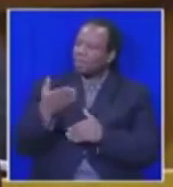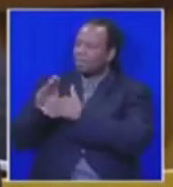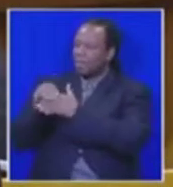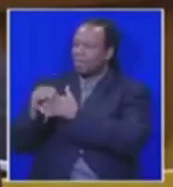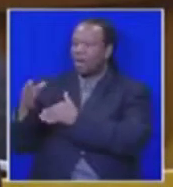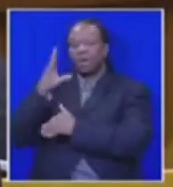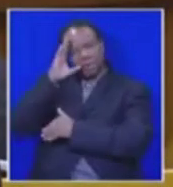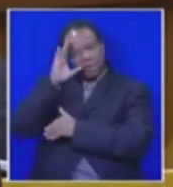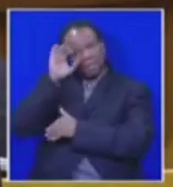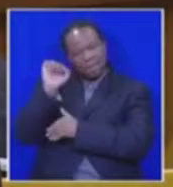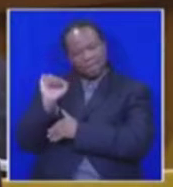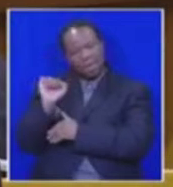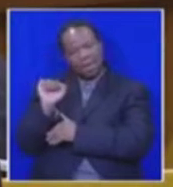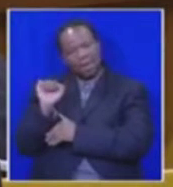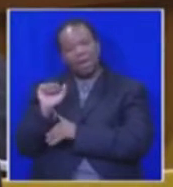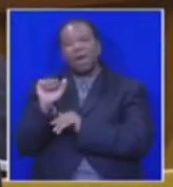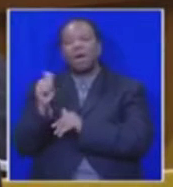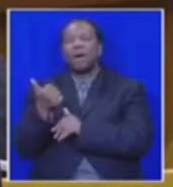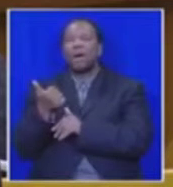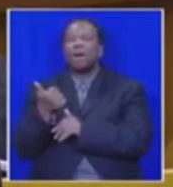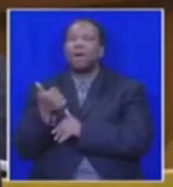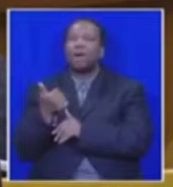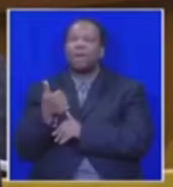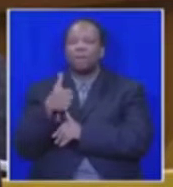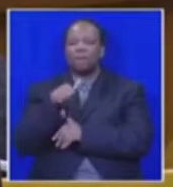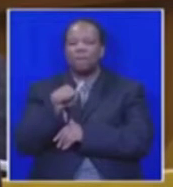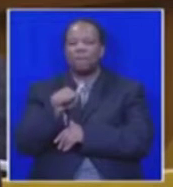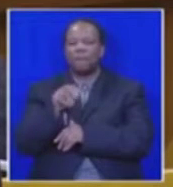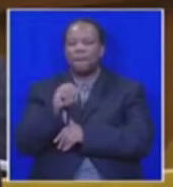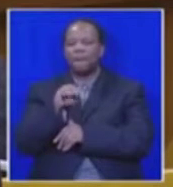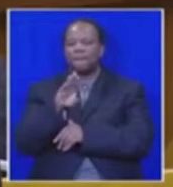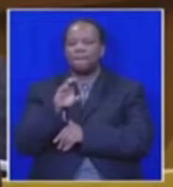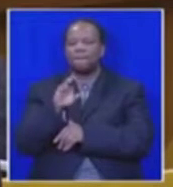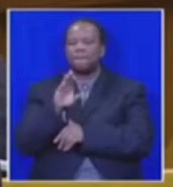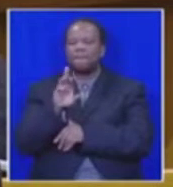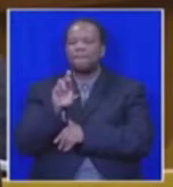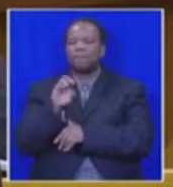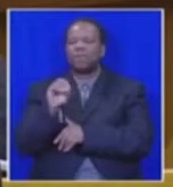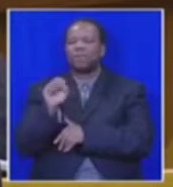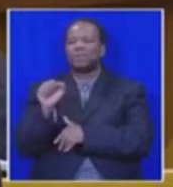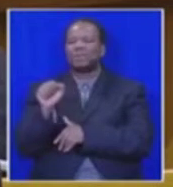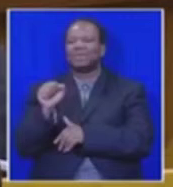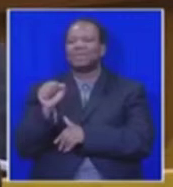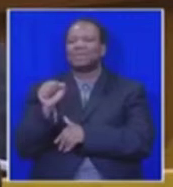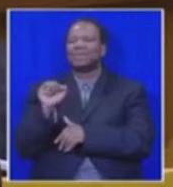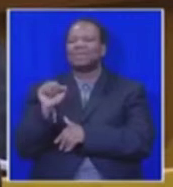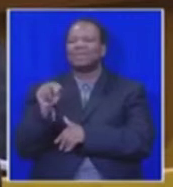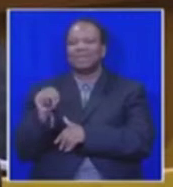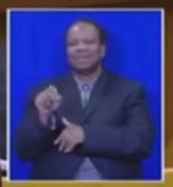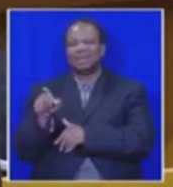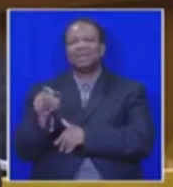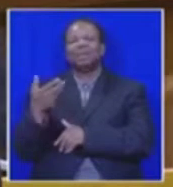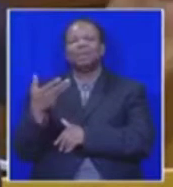after the late Honorable Ambrosini's contribution, that matter